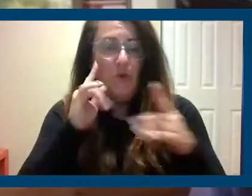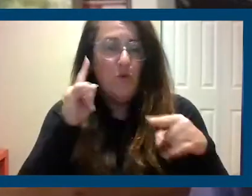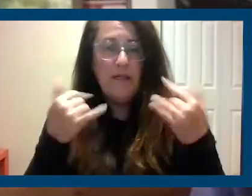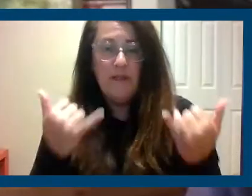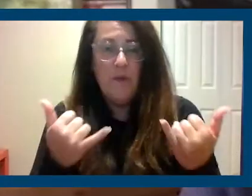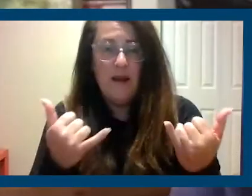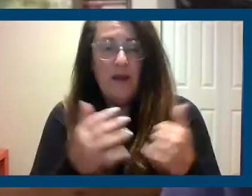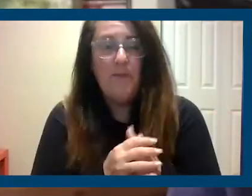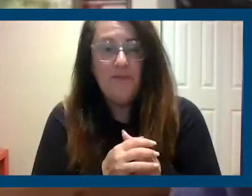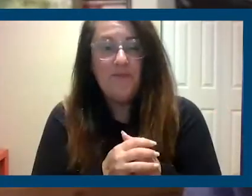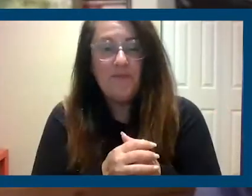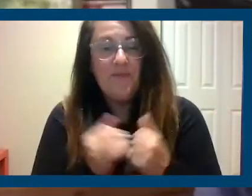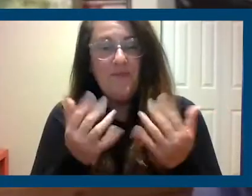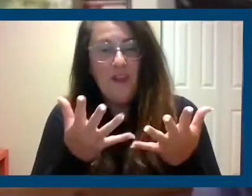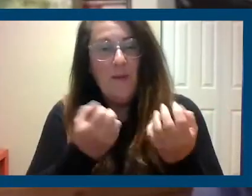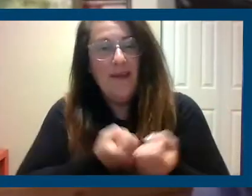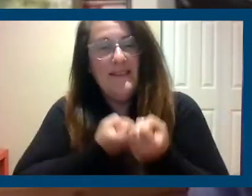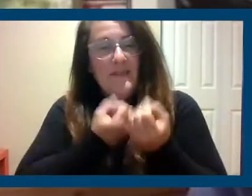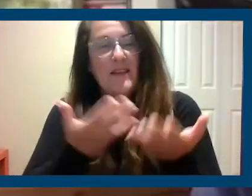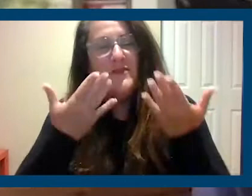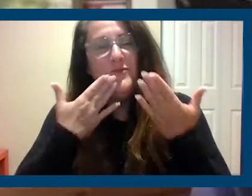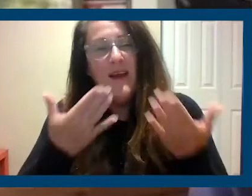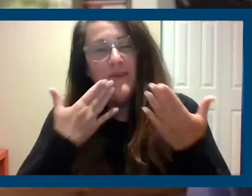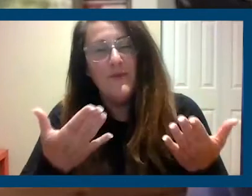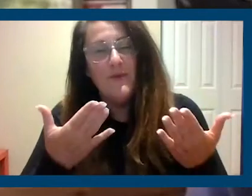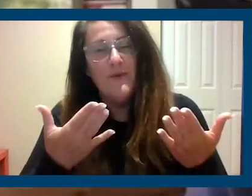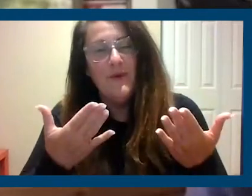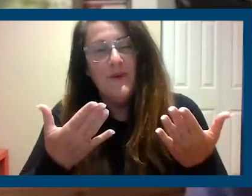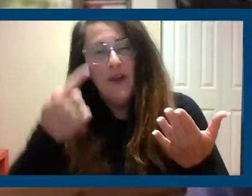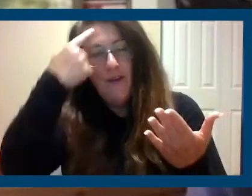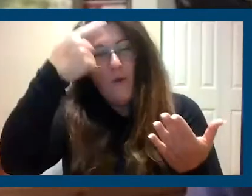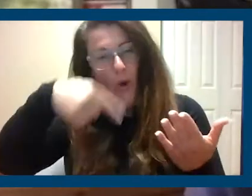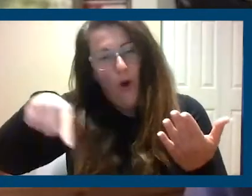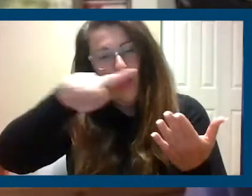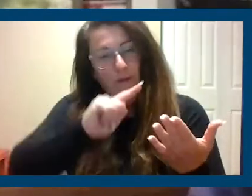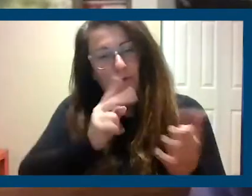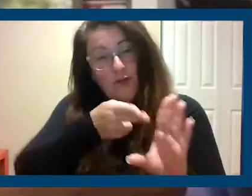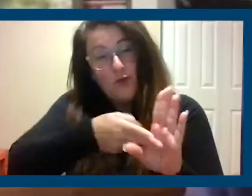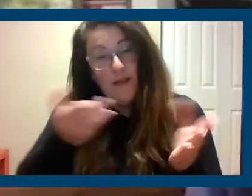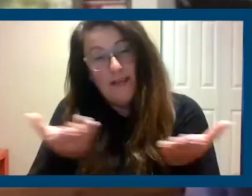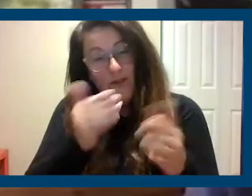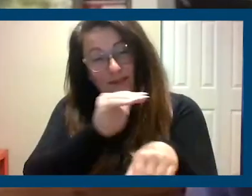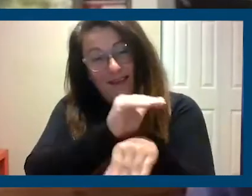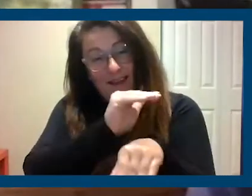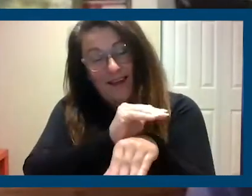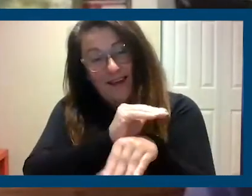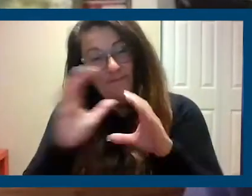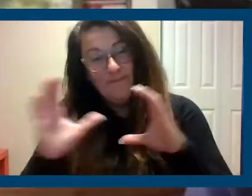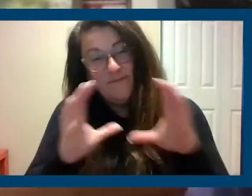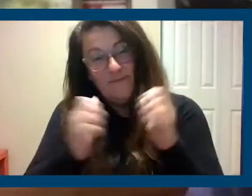I really want to express our gratitude for each and every one of for joining this conversation.